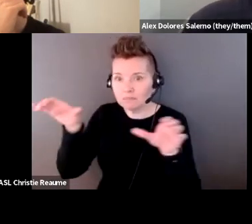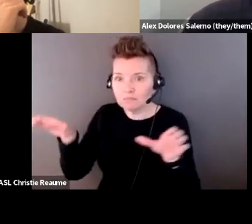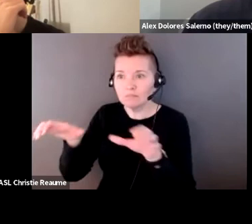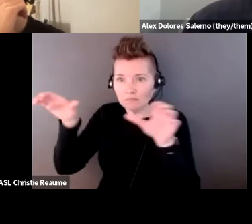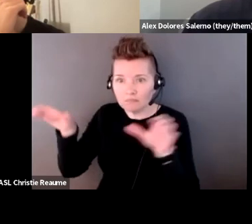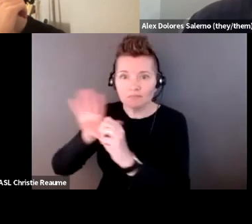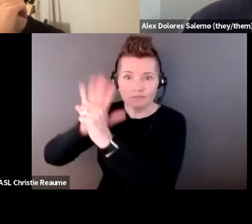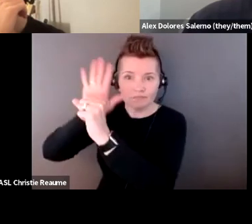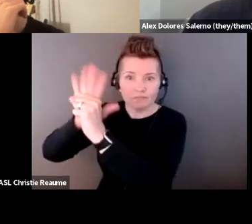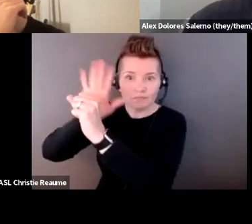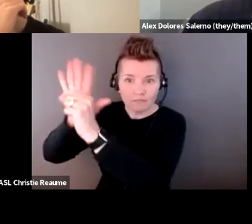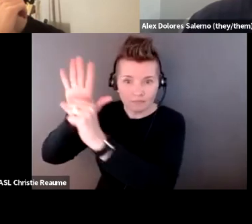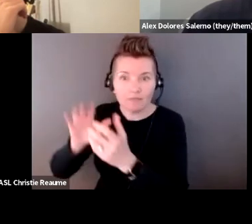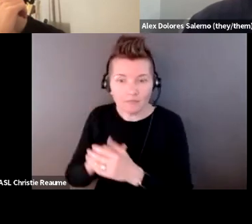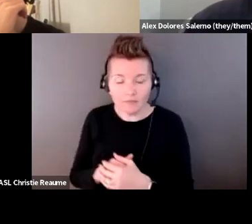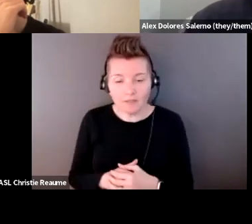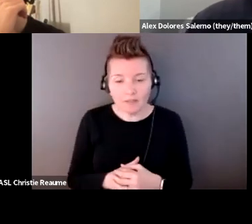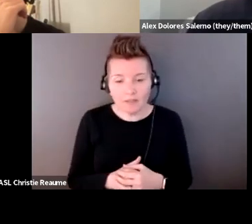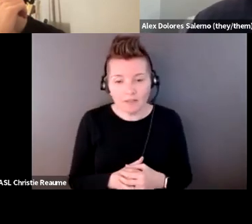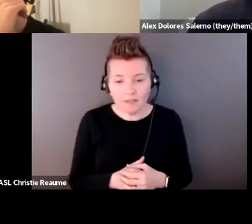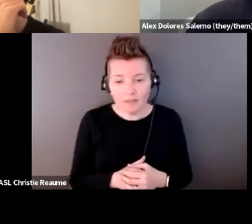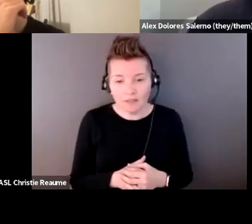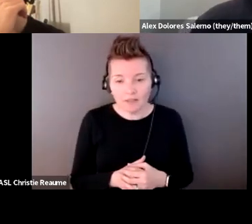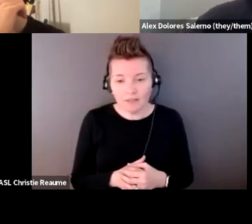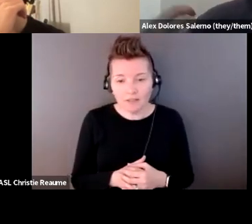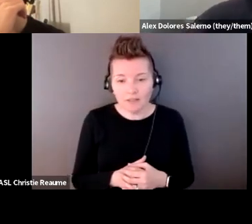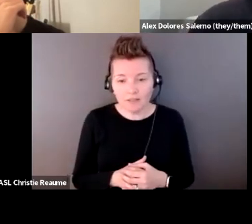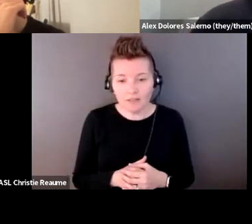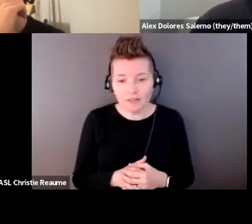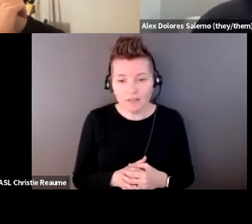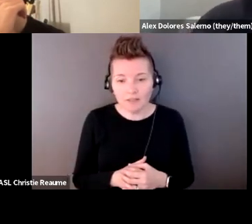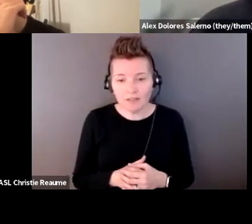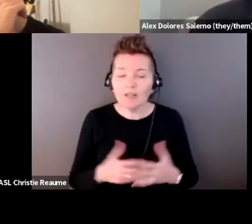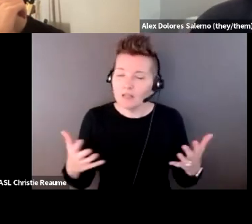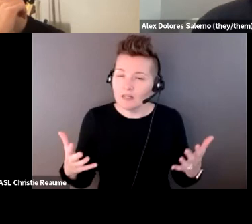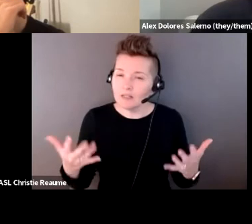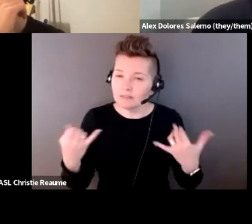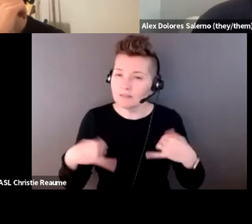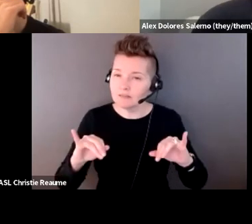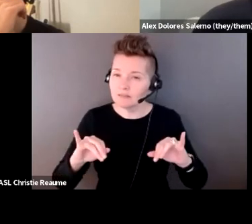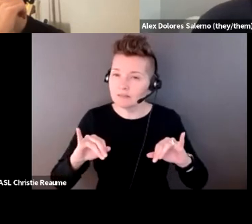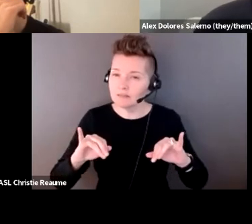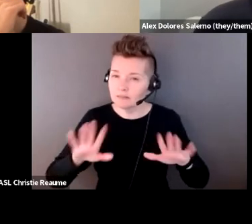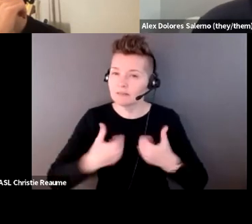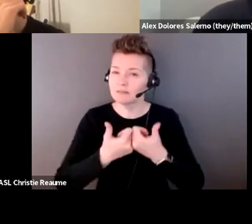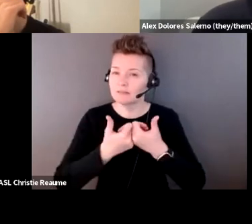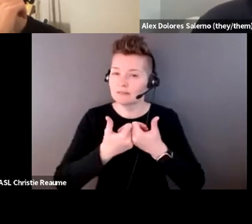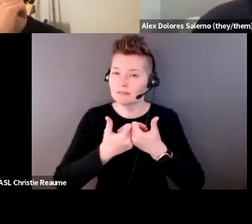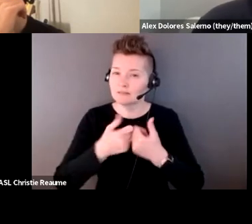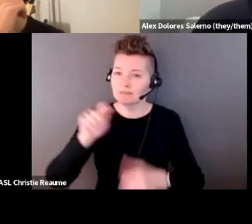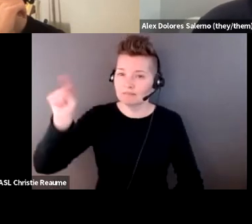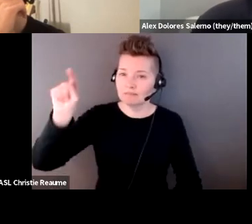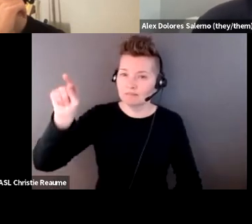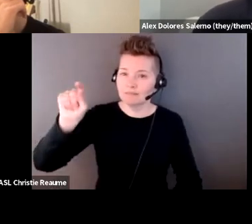I find that there's still a problem of kind of like changing the mindset of arts